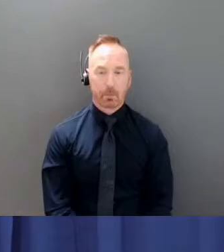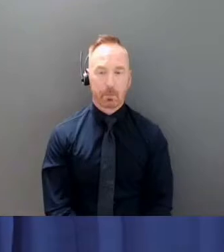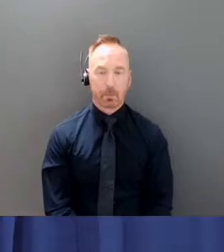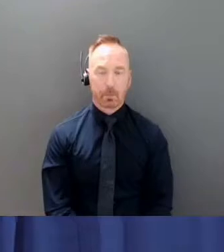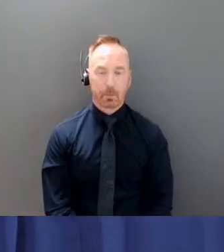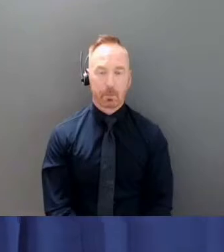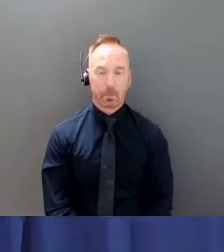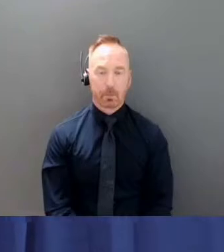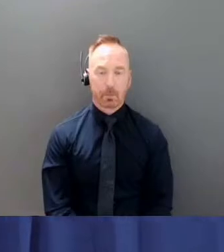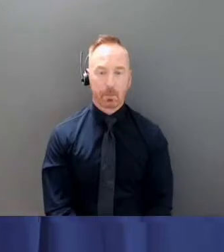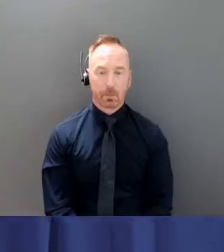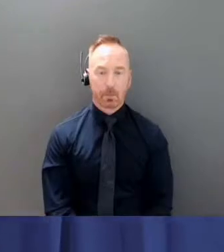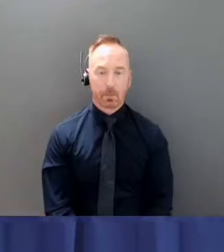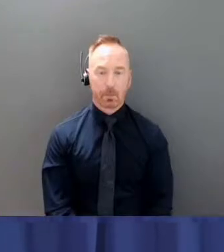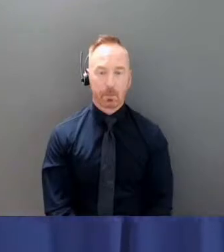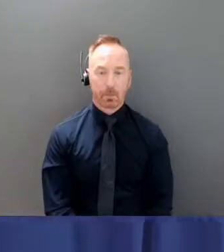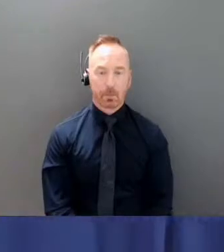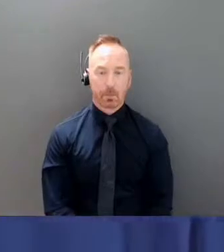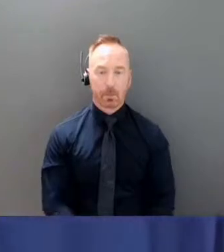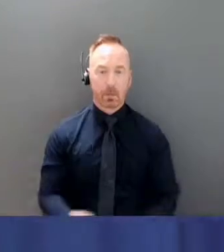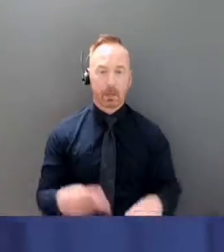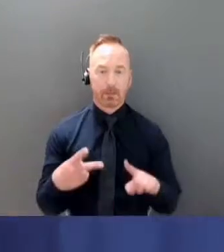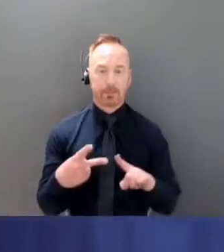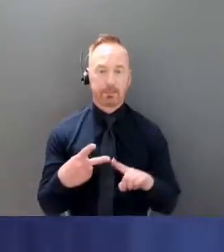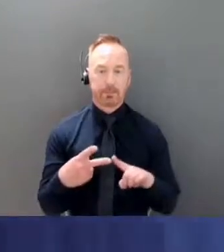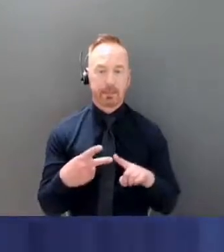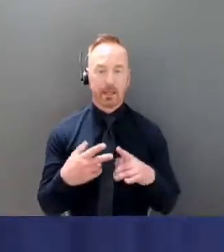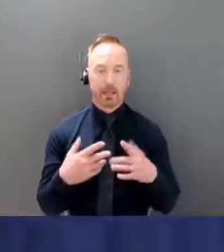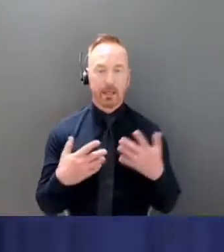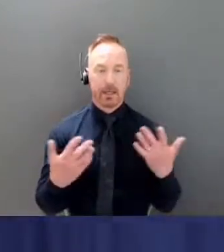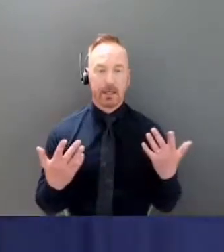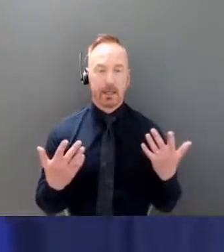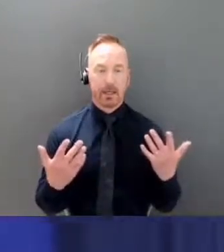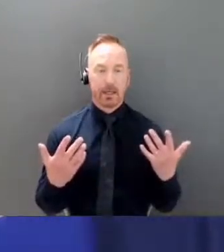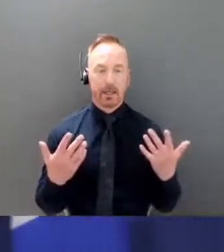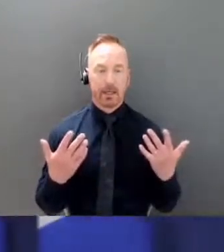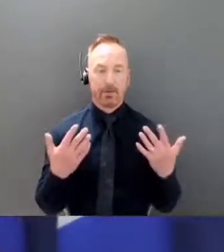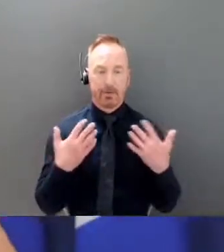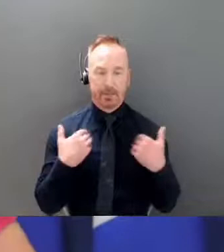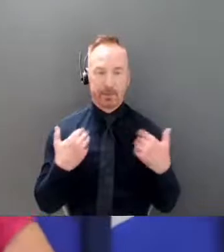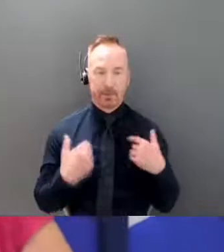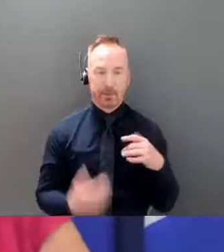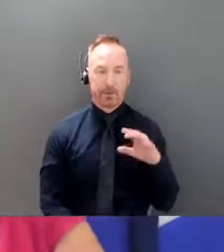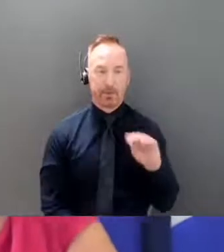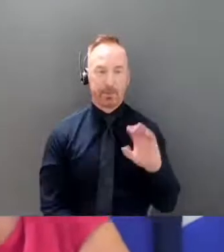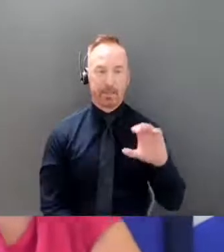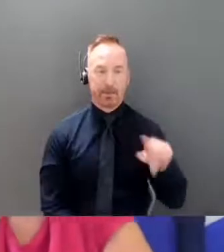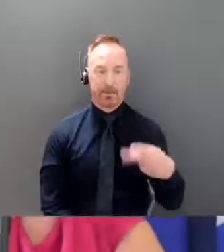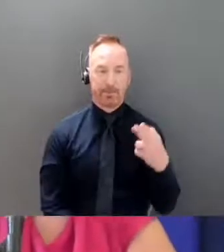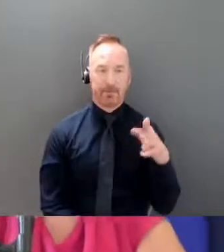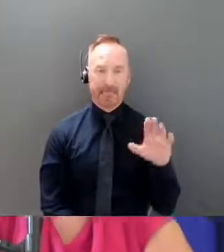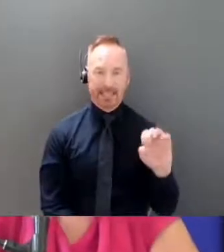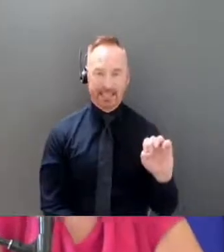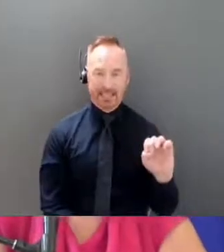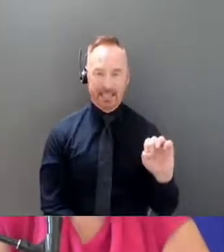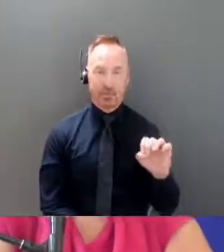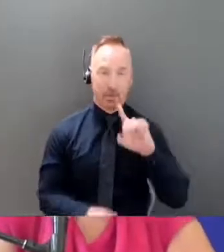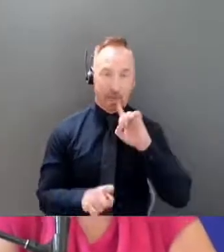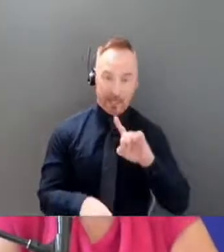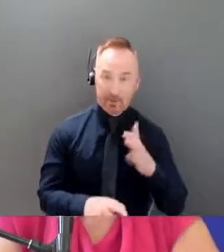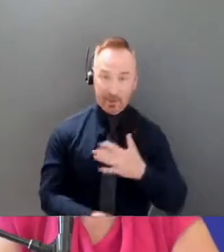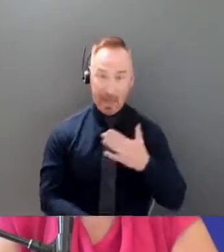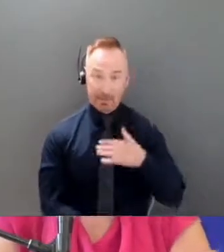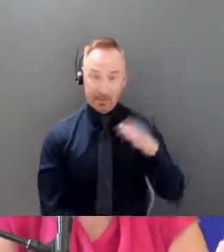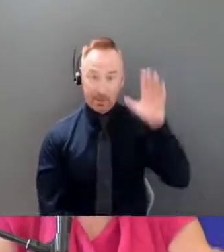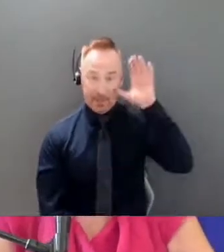If Minister McPhee wishes to add, I would be happy to hear. Well, I think part of your question, Claudiane, was about the hospital response,